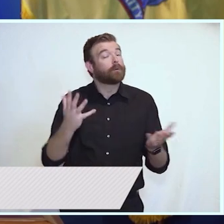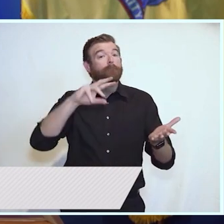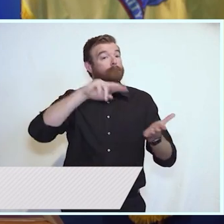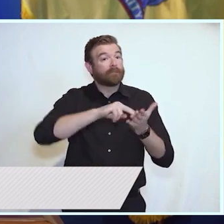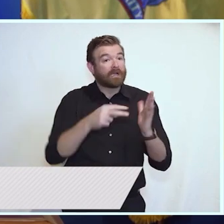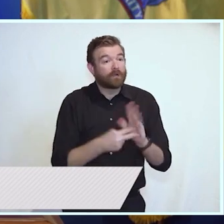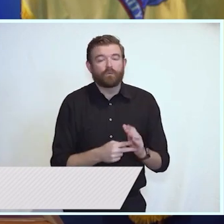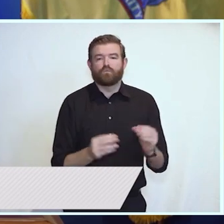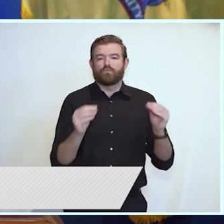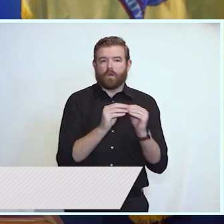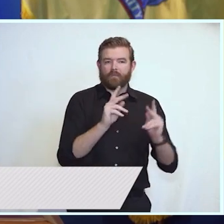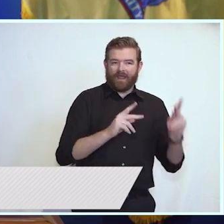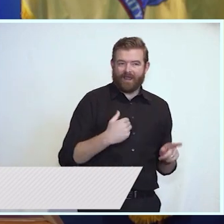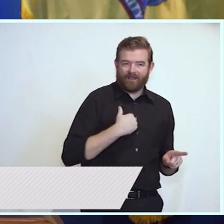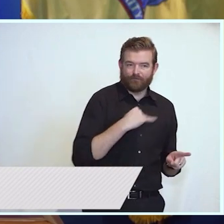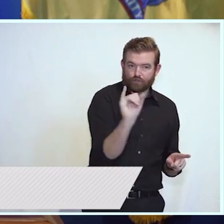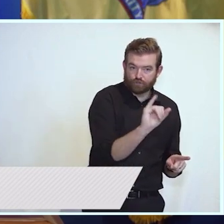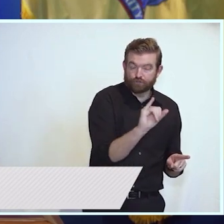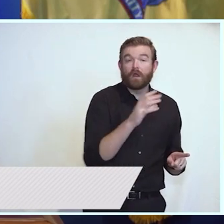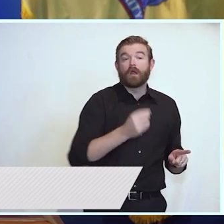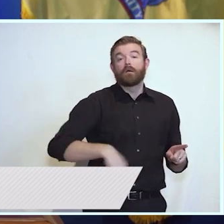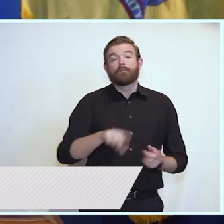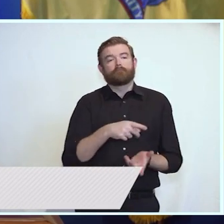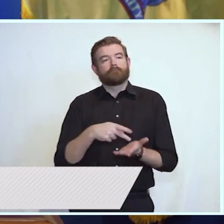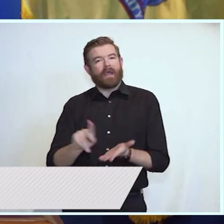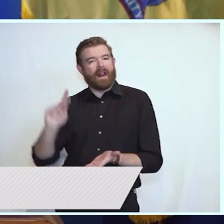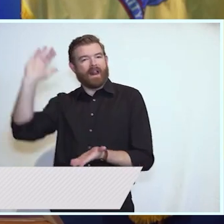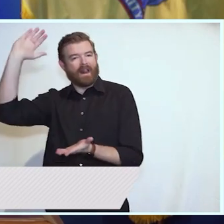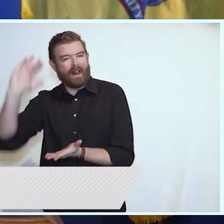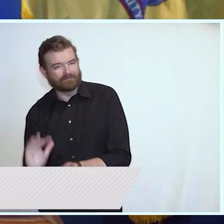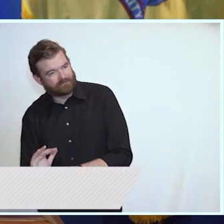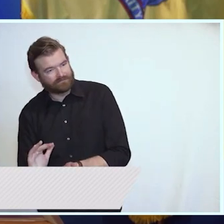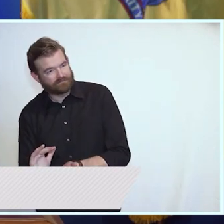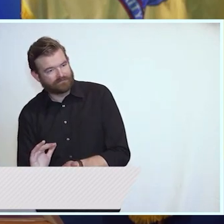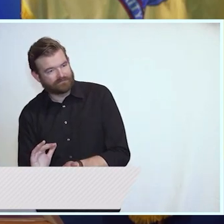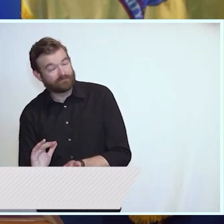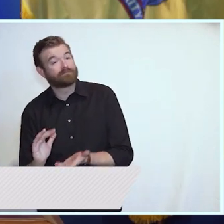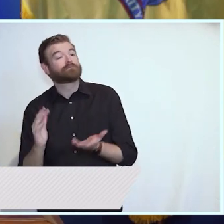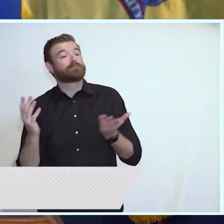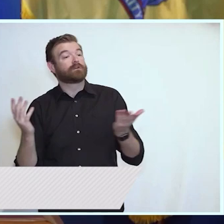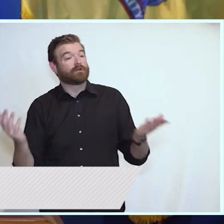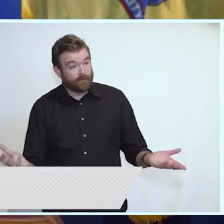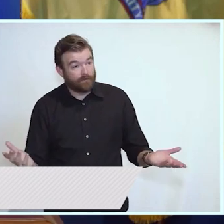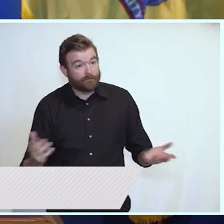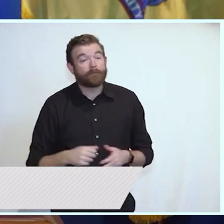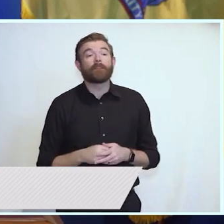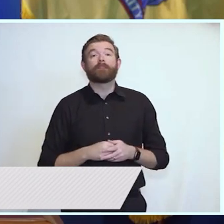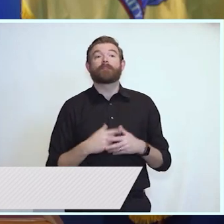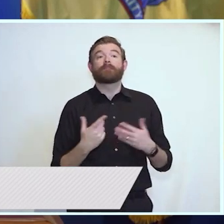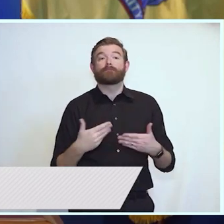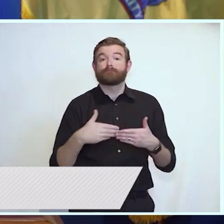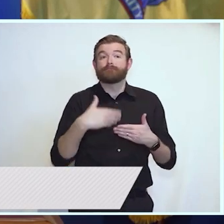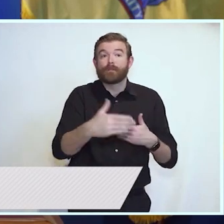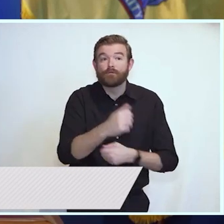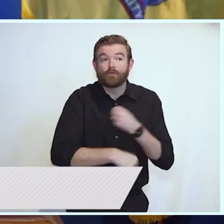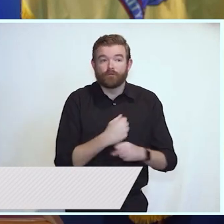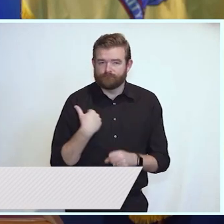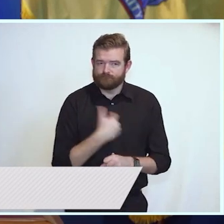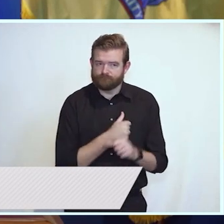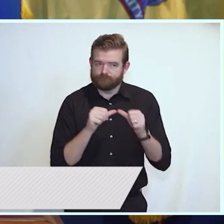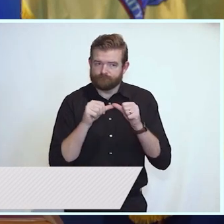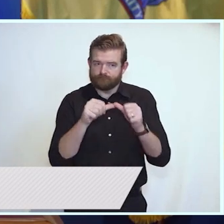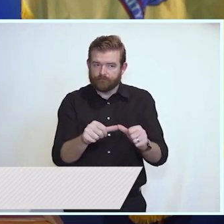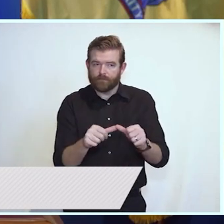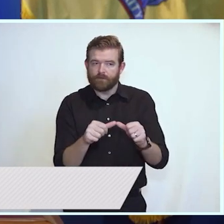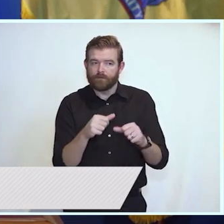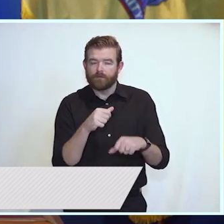More people have insurance and they're paying less for it. And this upcoming year, we will continue to directly take